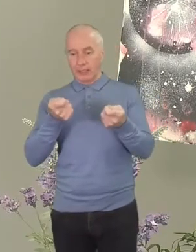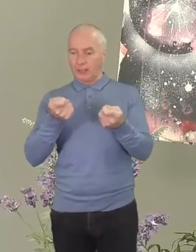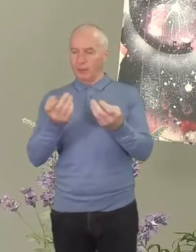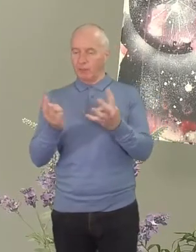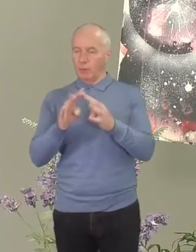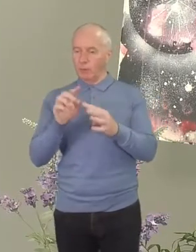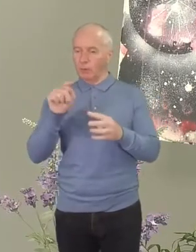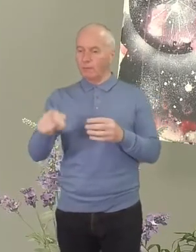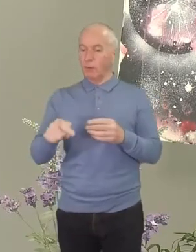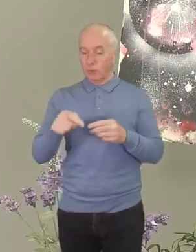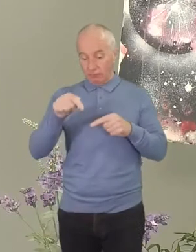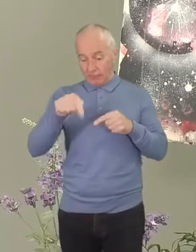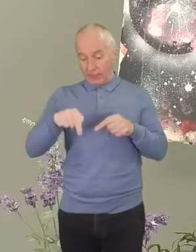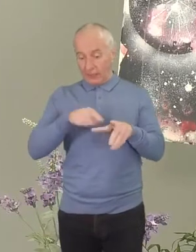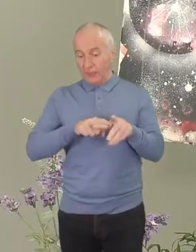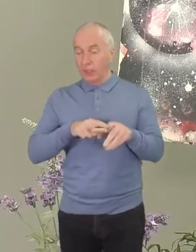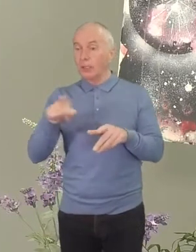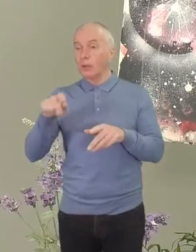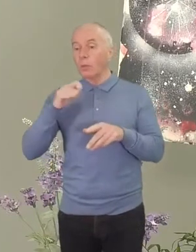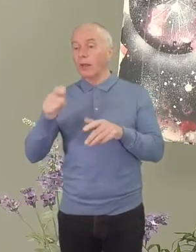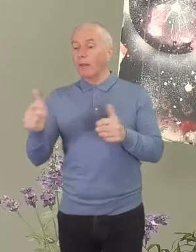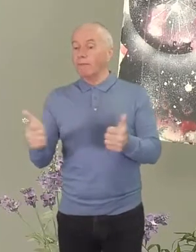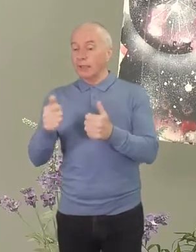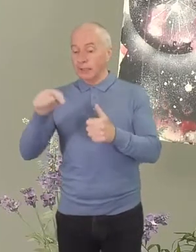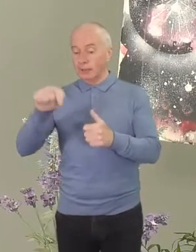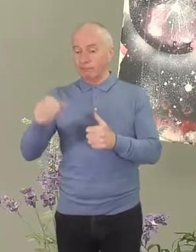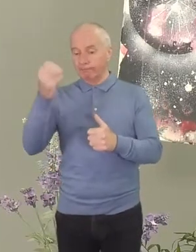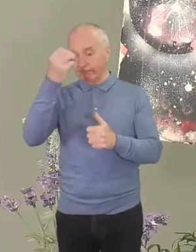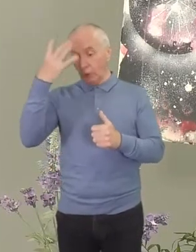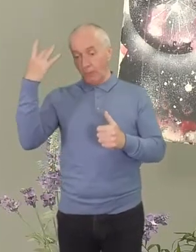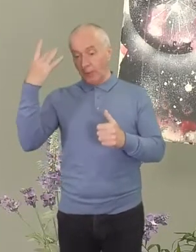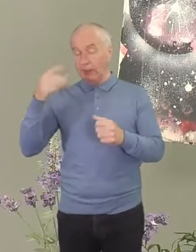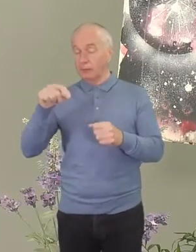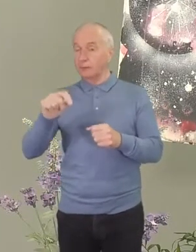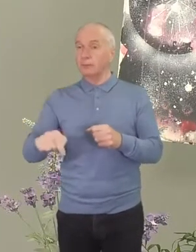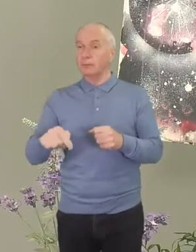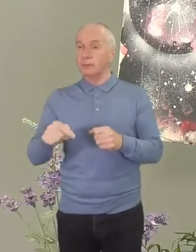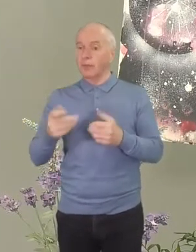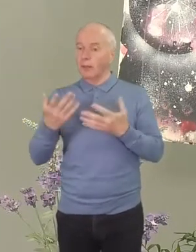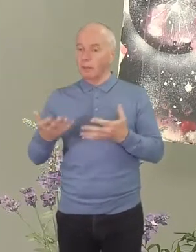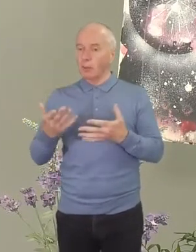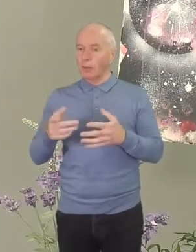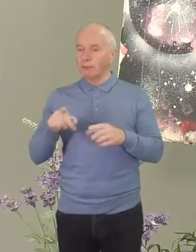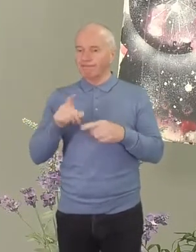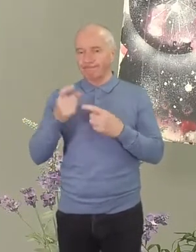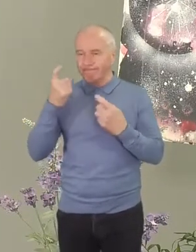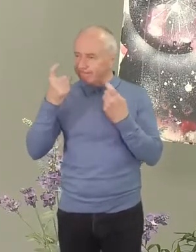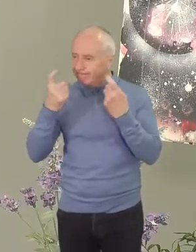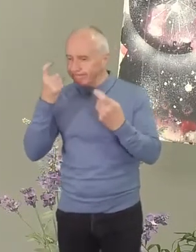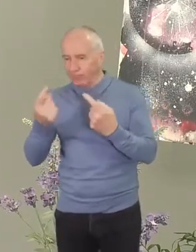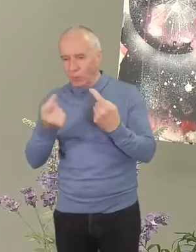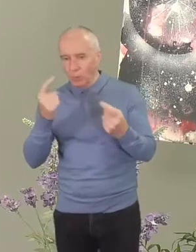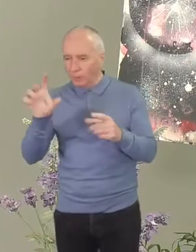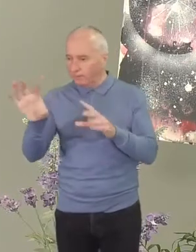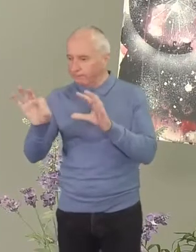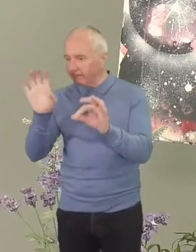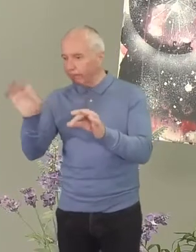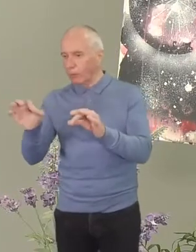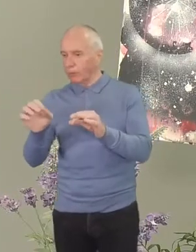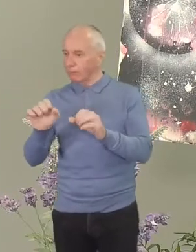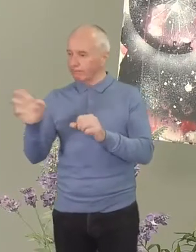Alistair is going to be finishing his term as moderator this summer and we are engaged in a discernment process about appointing his